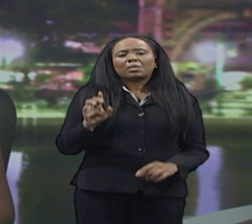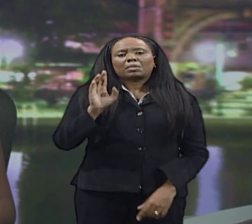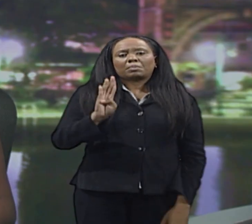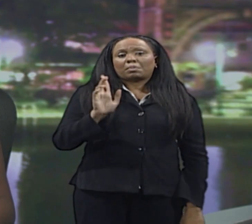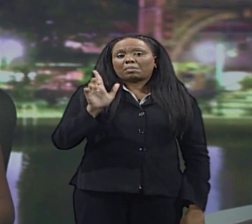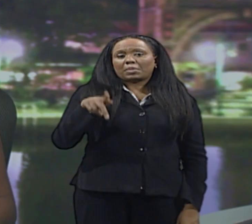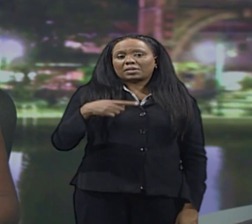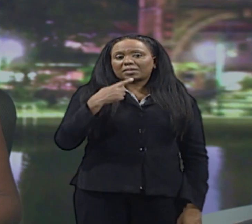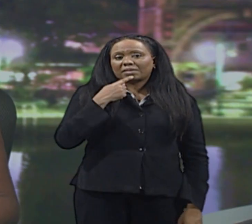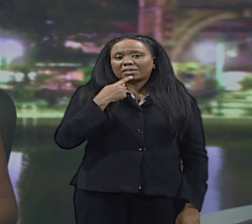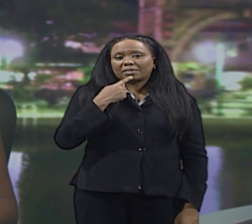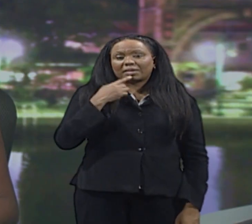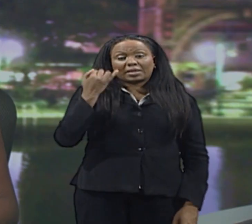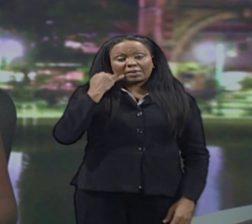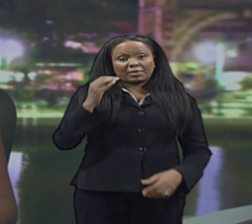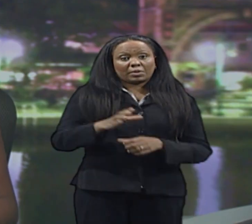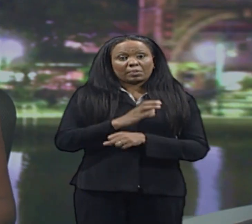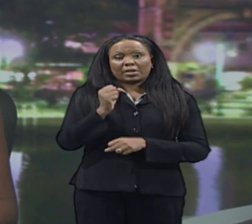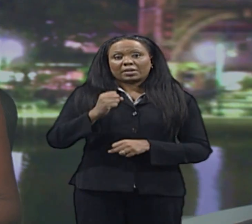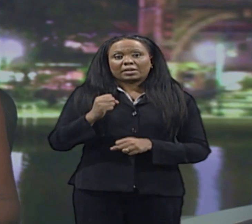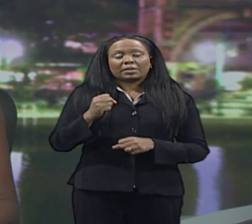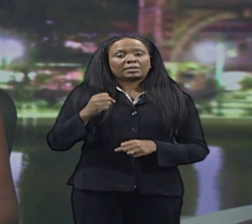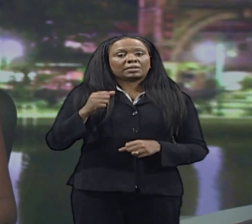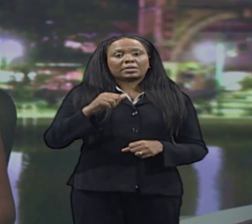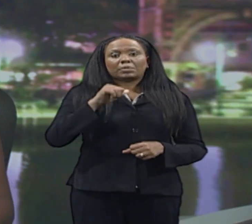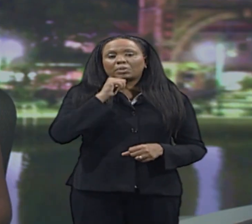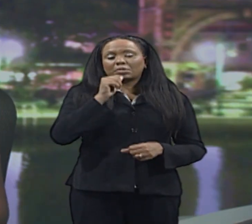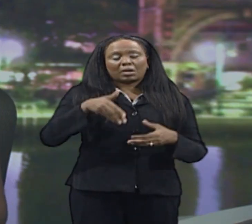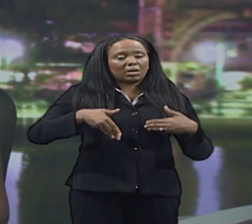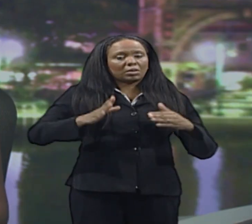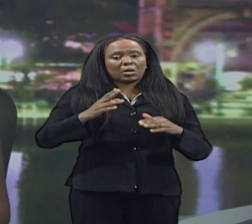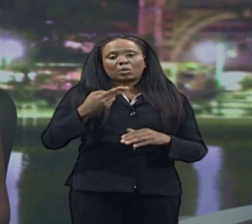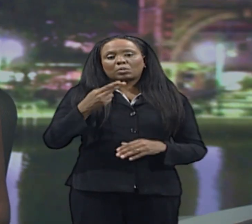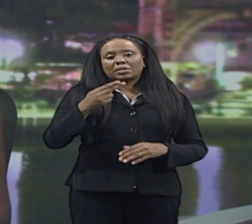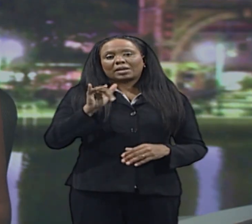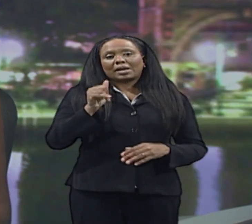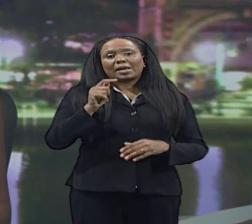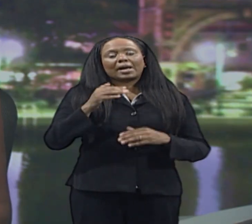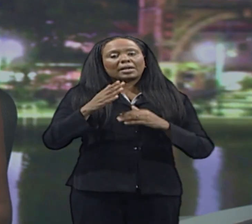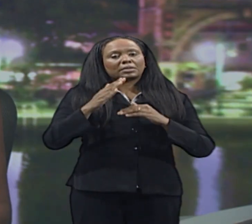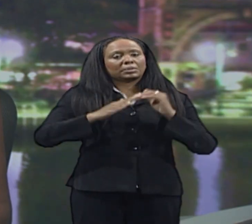Barbados Labour Party that no Hyatt will be constructed in the historic city.